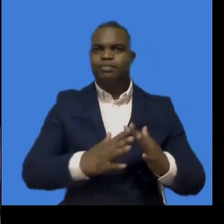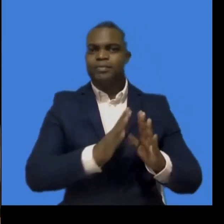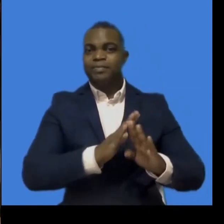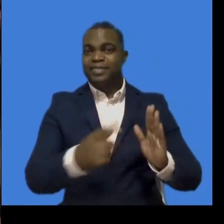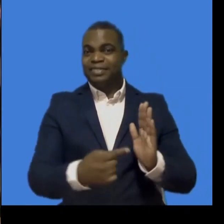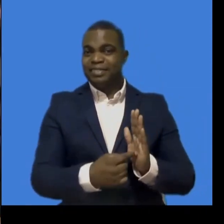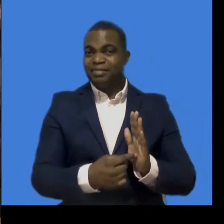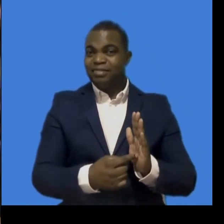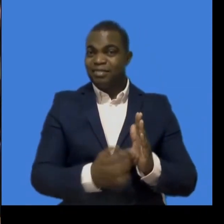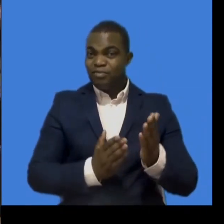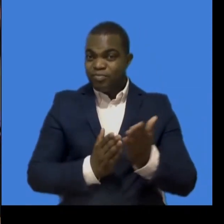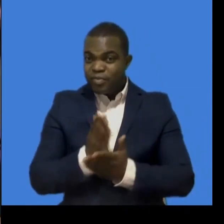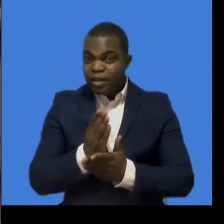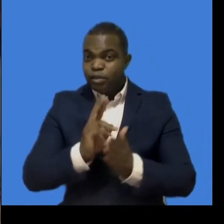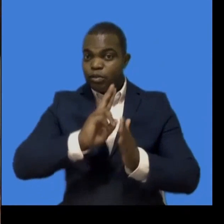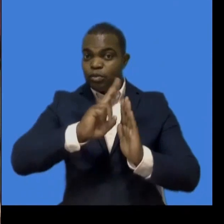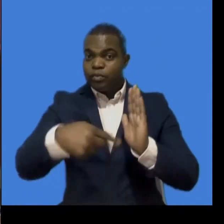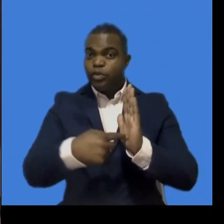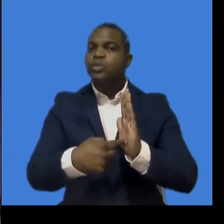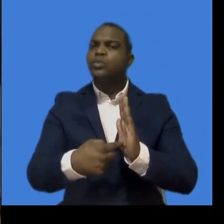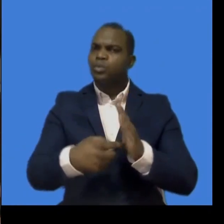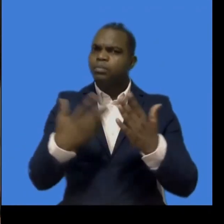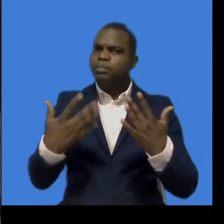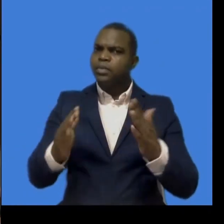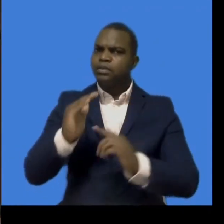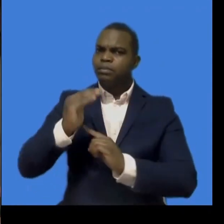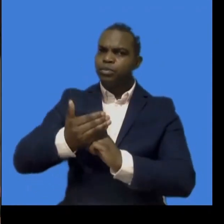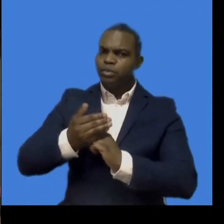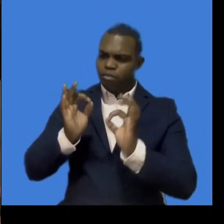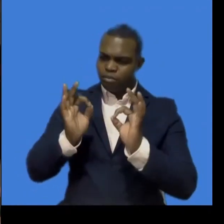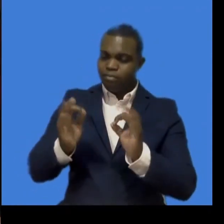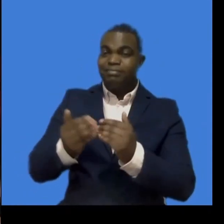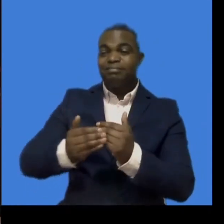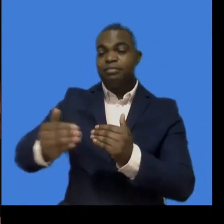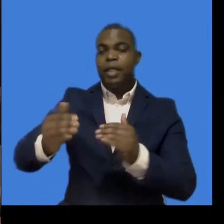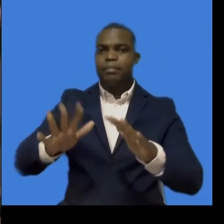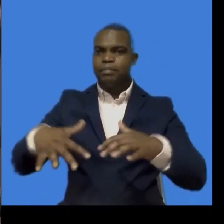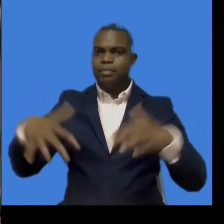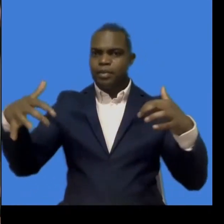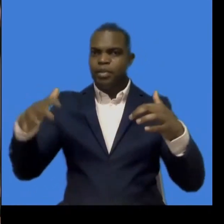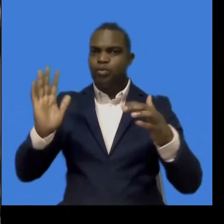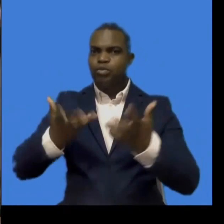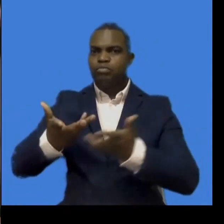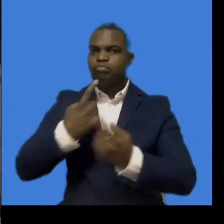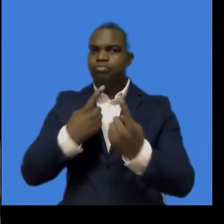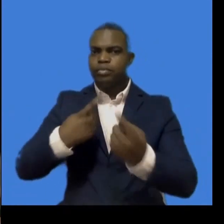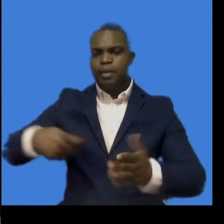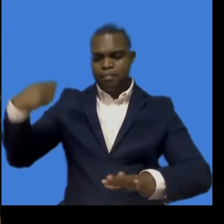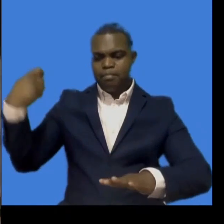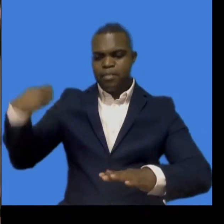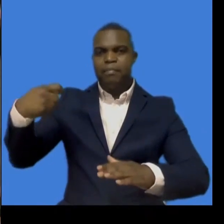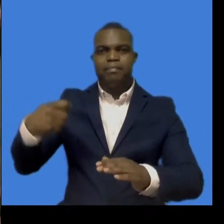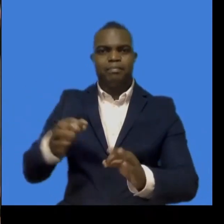its national policy for PWDs in 2003 and upgraded and developed the National